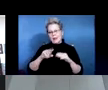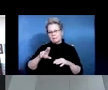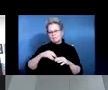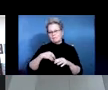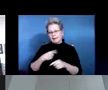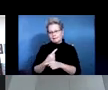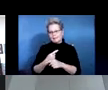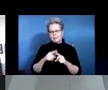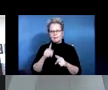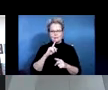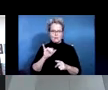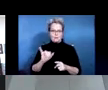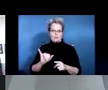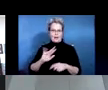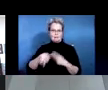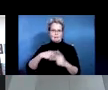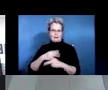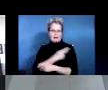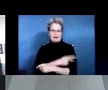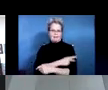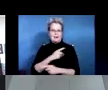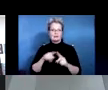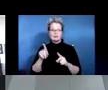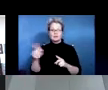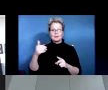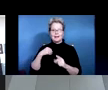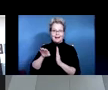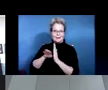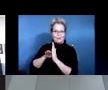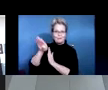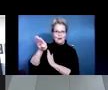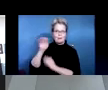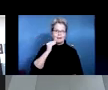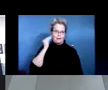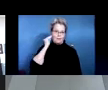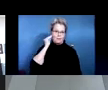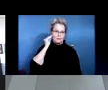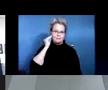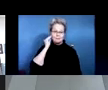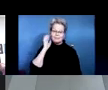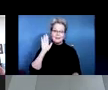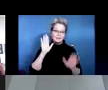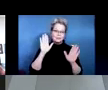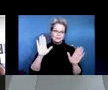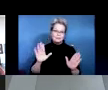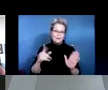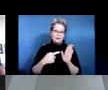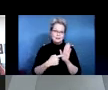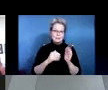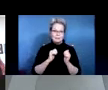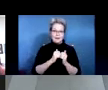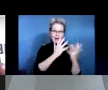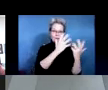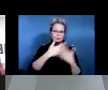and safe type of ramp to get in and out of his home. Um, so that's just another really good example of integrating, um,